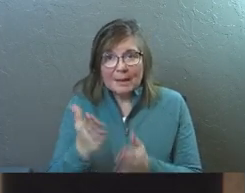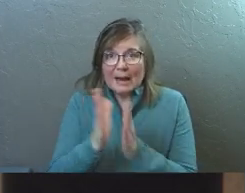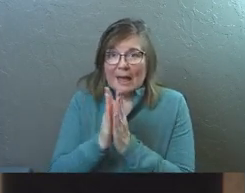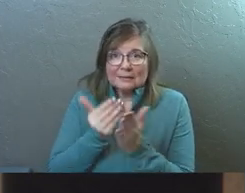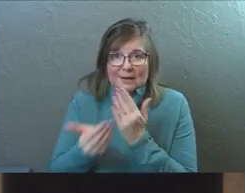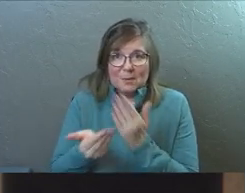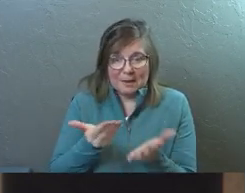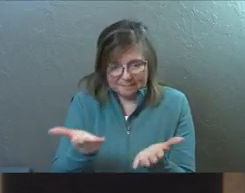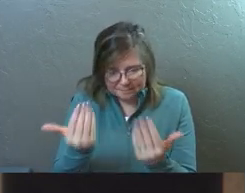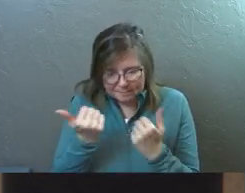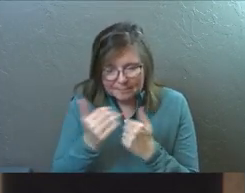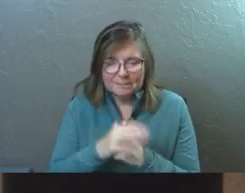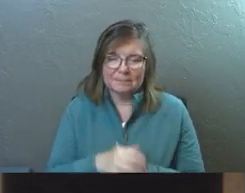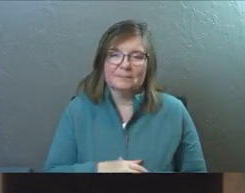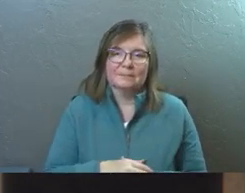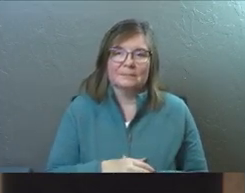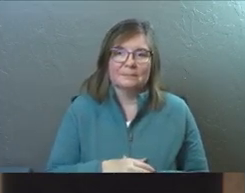ask.